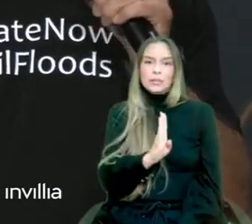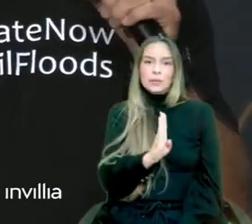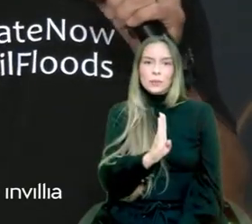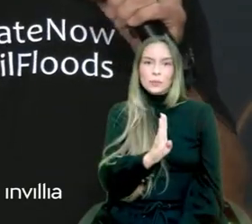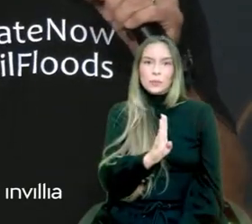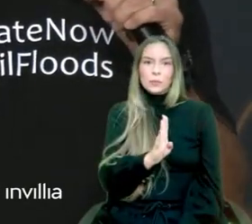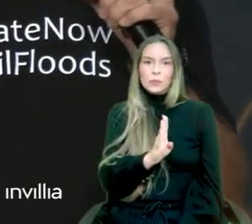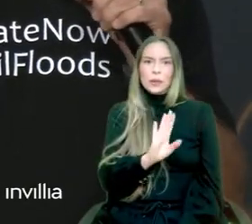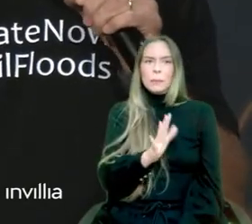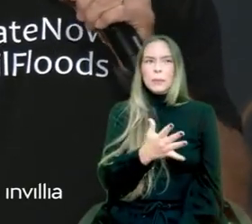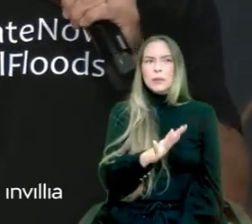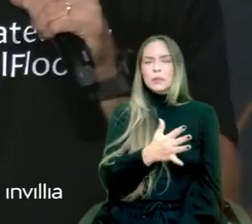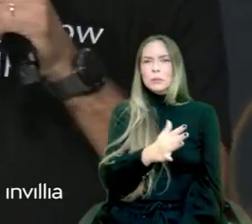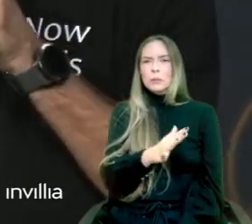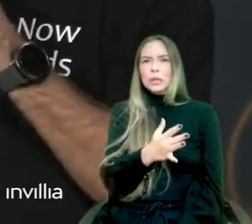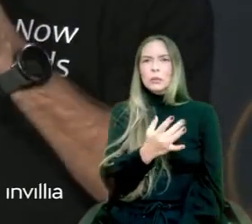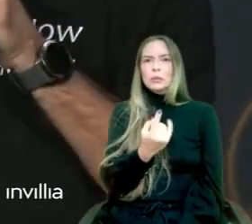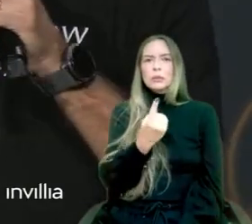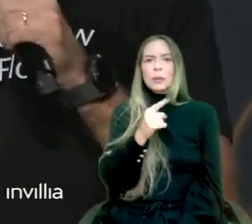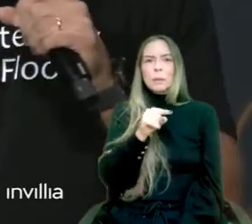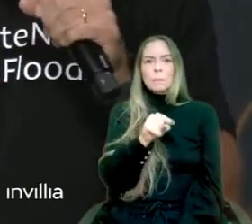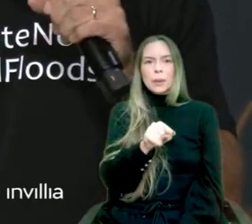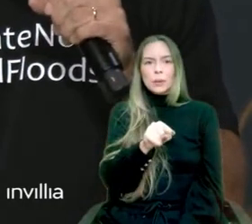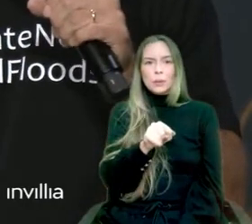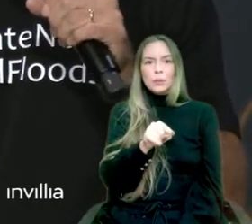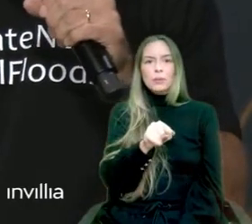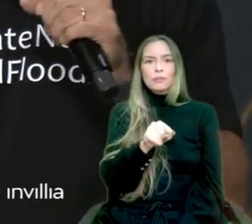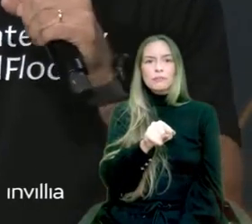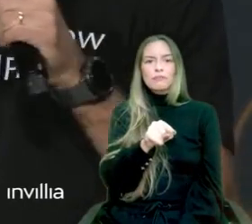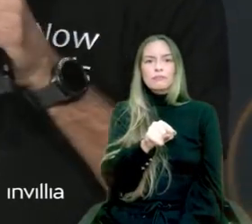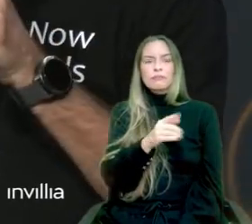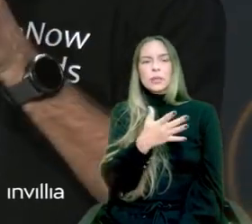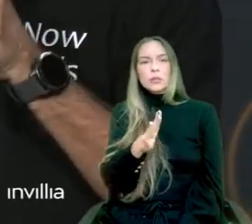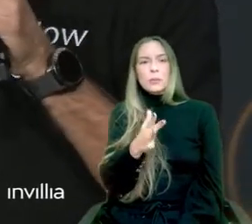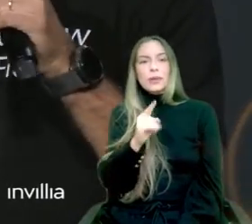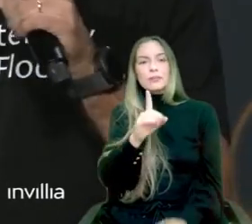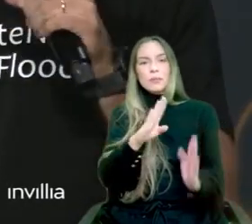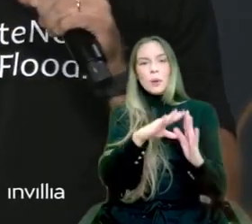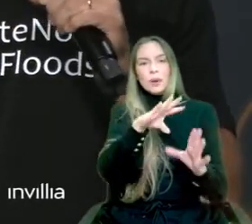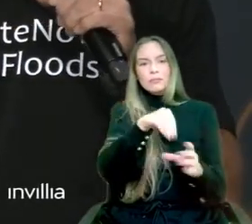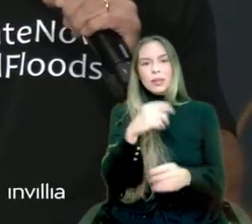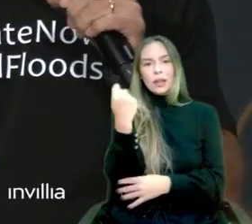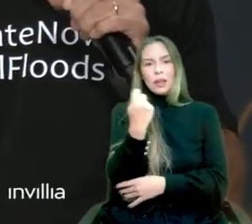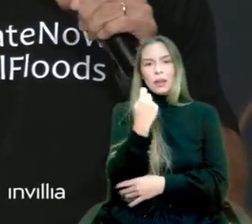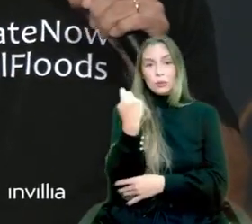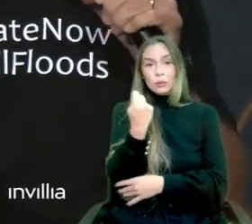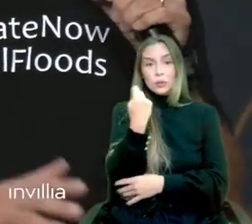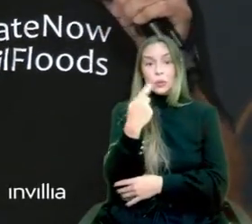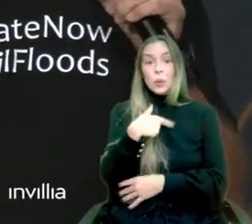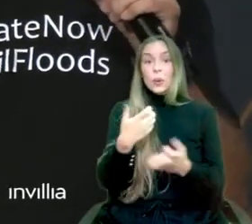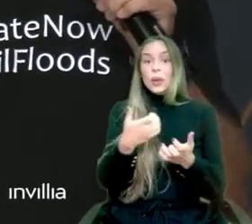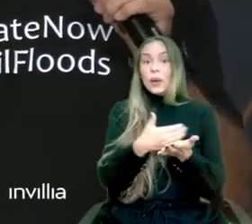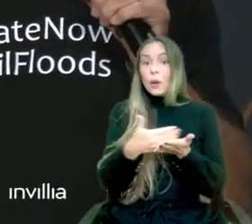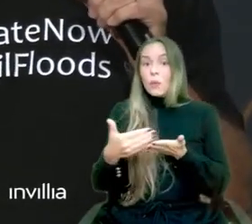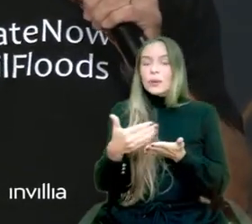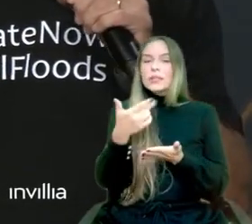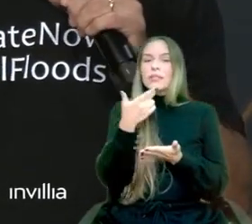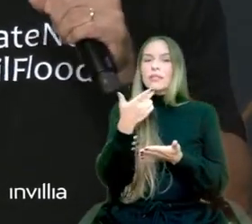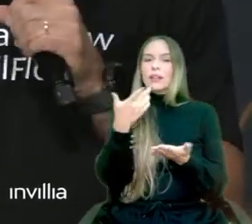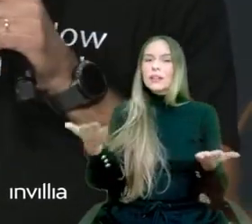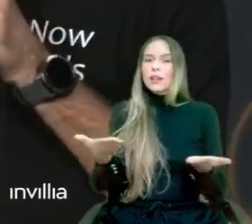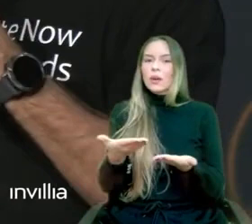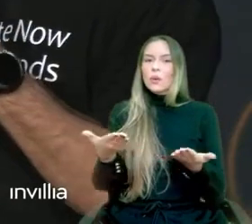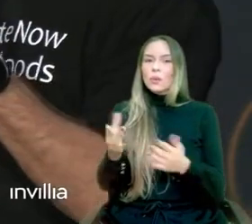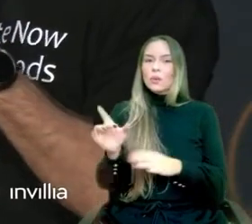are based in Rio Grande do Sul. And I want to start today by drawing your attention